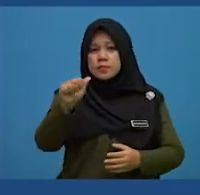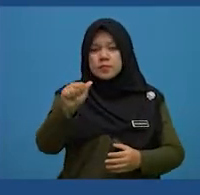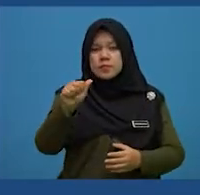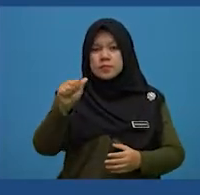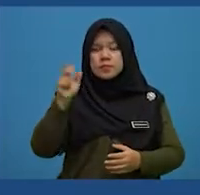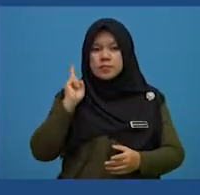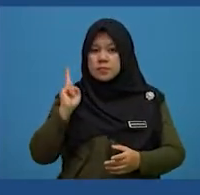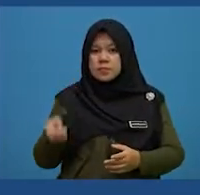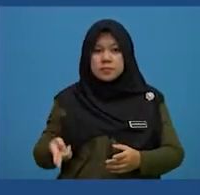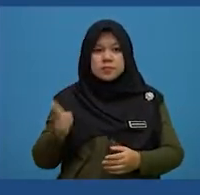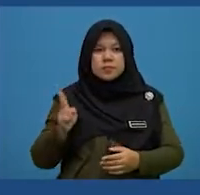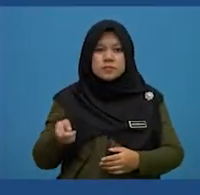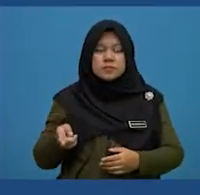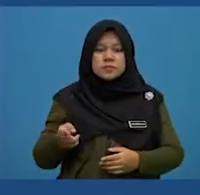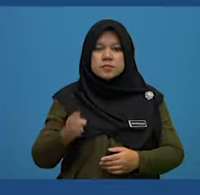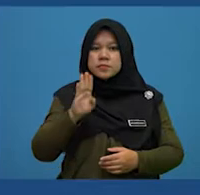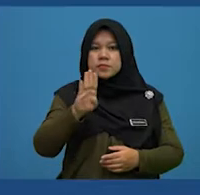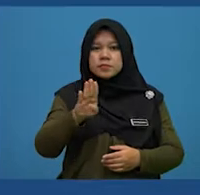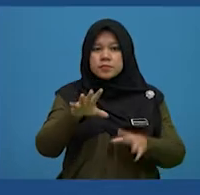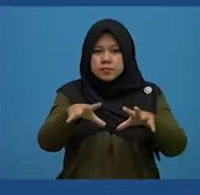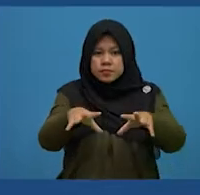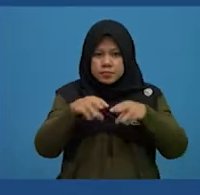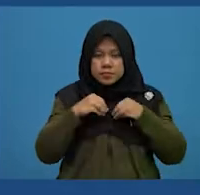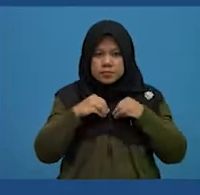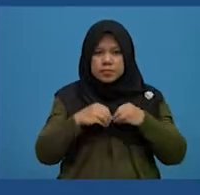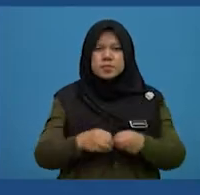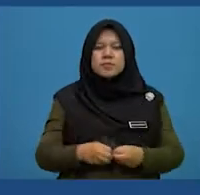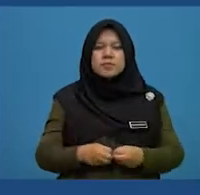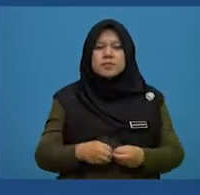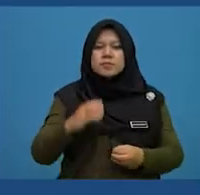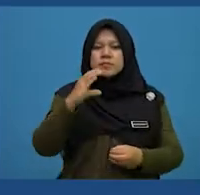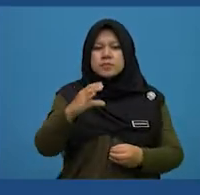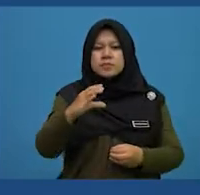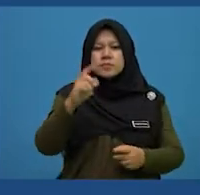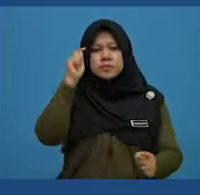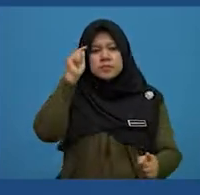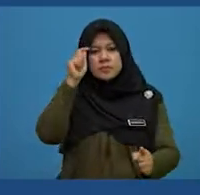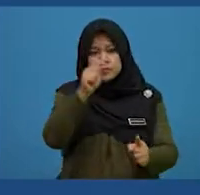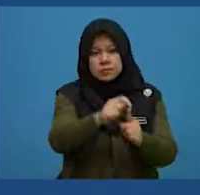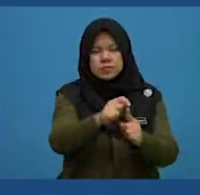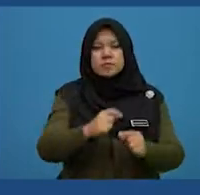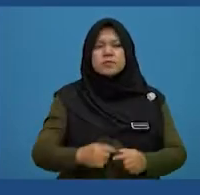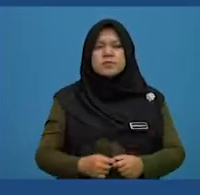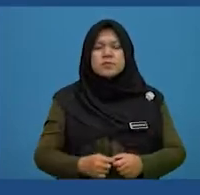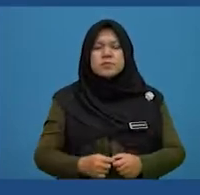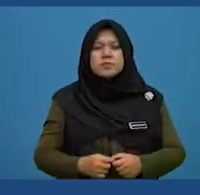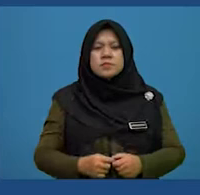A. History B. Attraction or C. Purpose